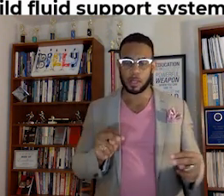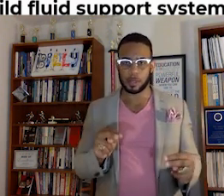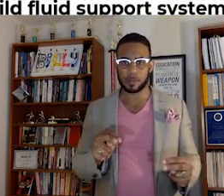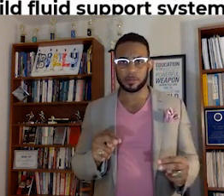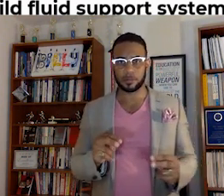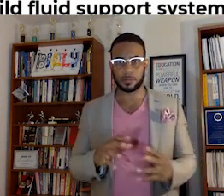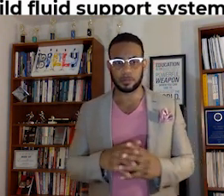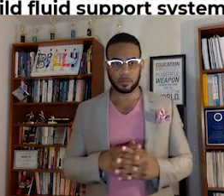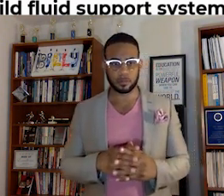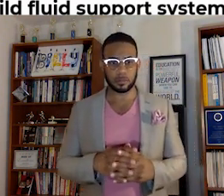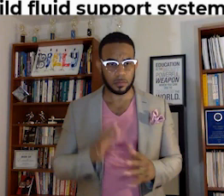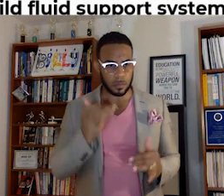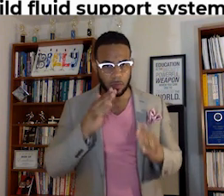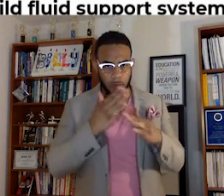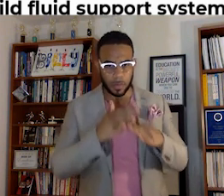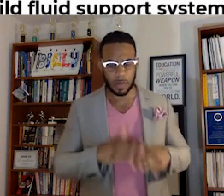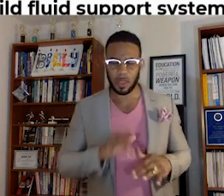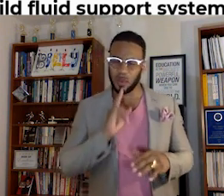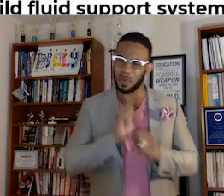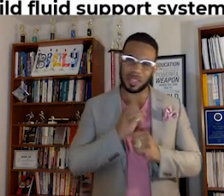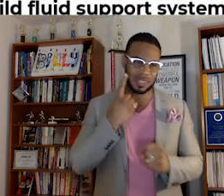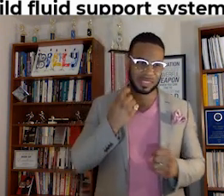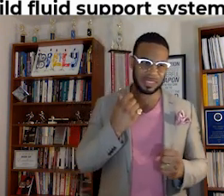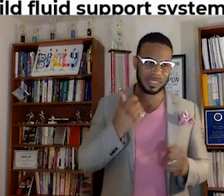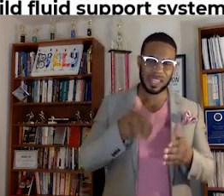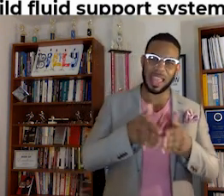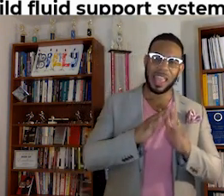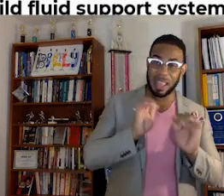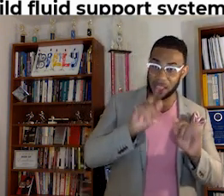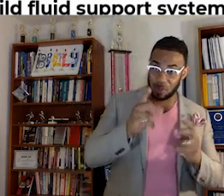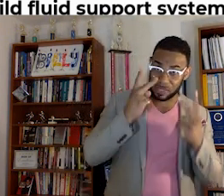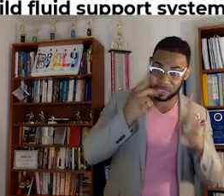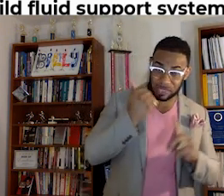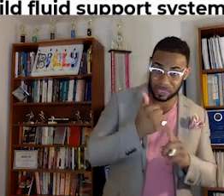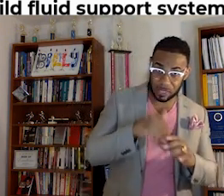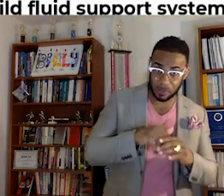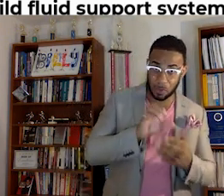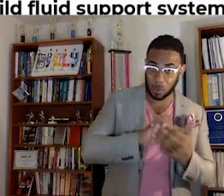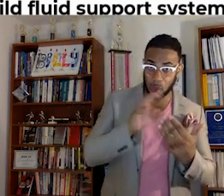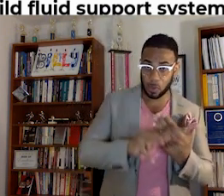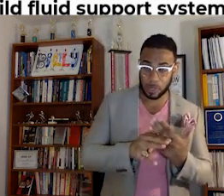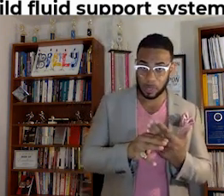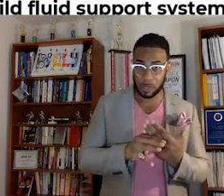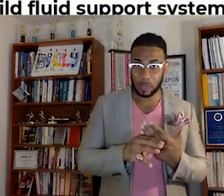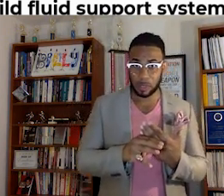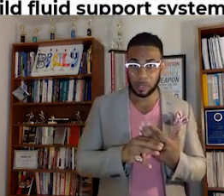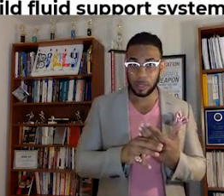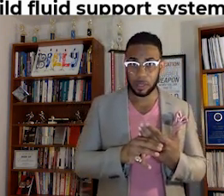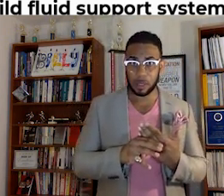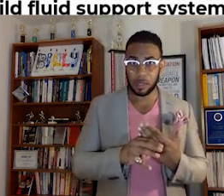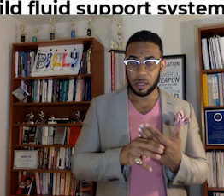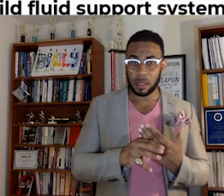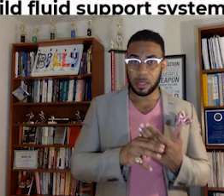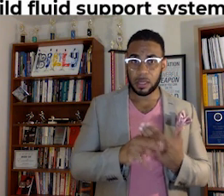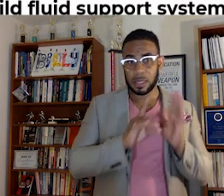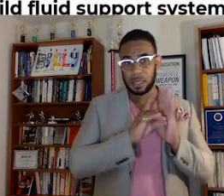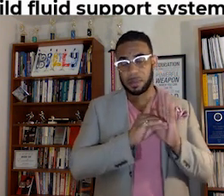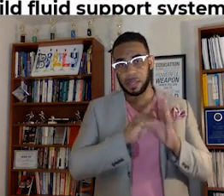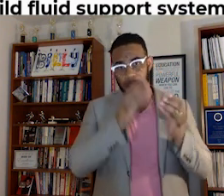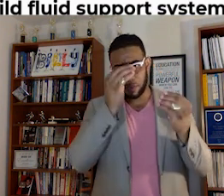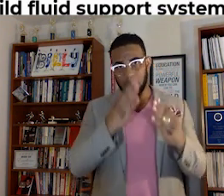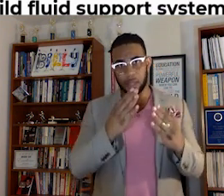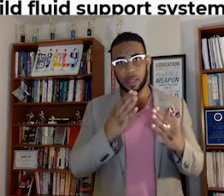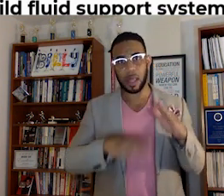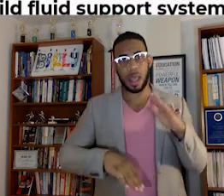if we break it down, it's really just asking, can you see yourself in the curriculum? Is the displayed information